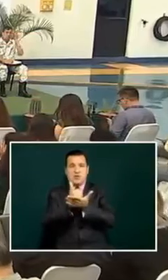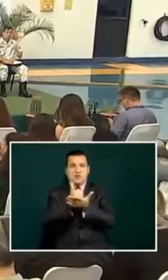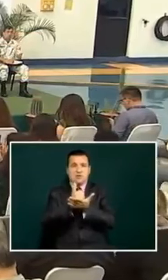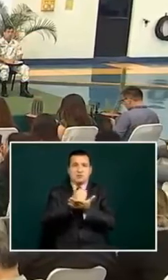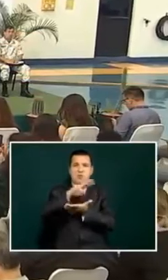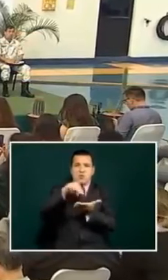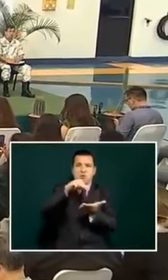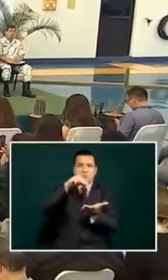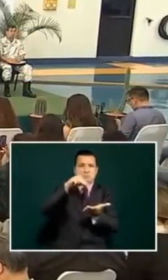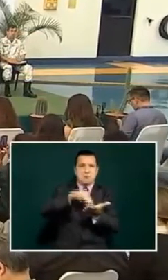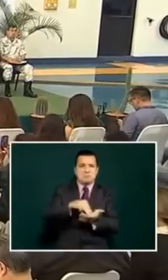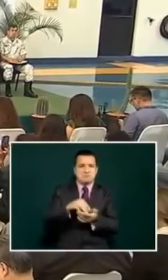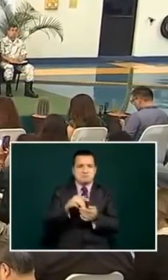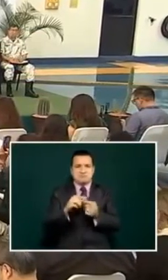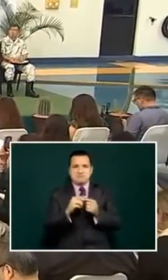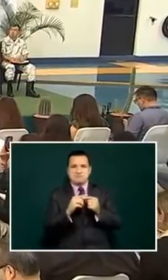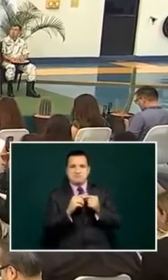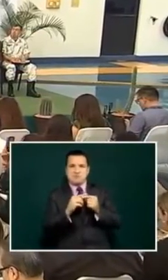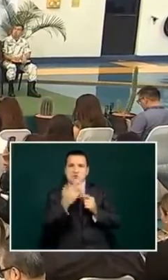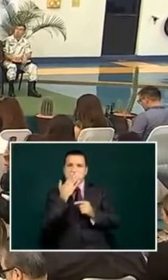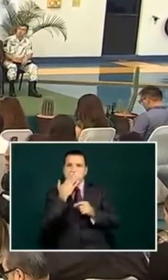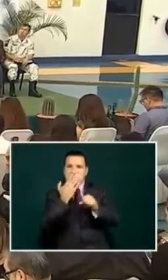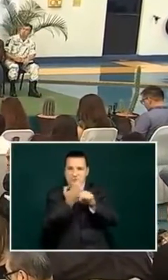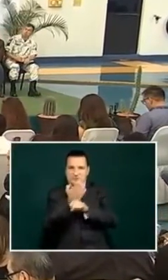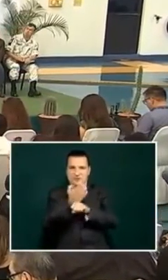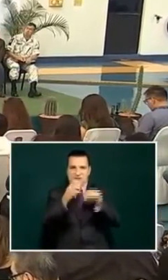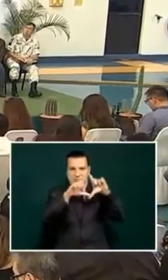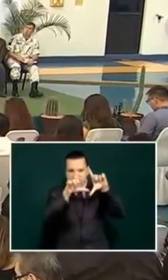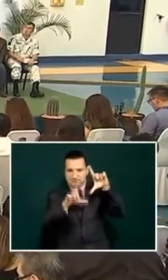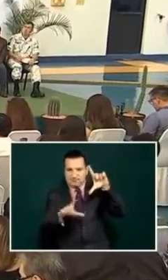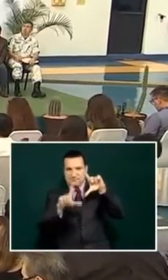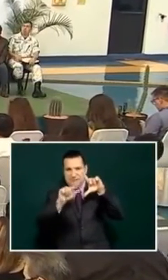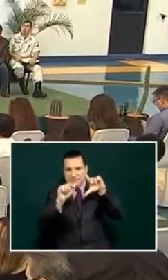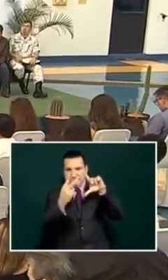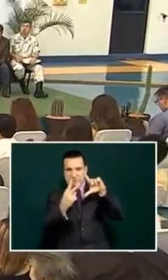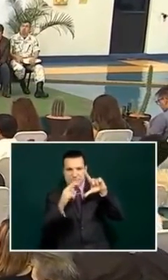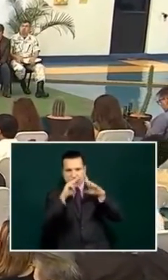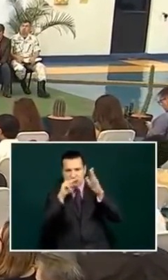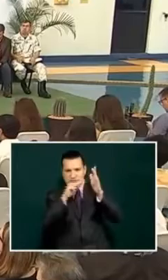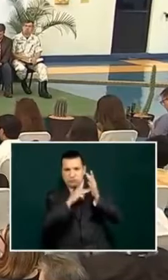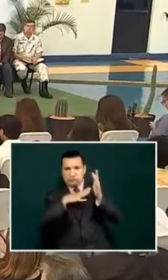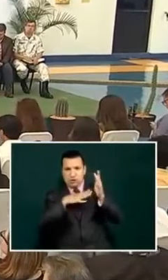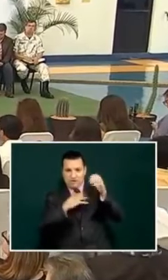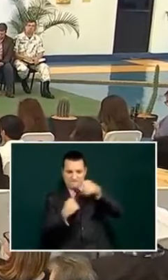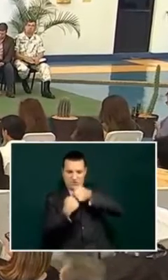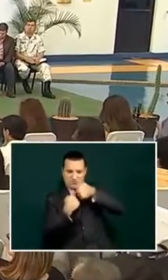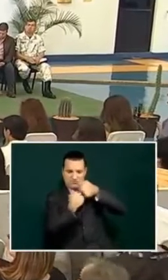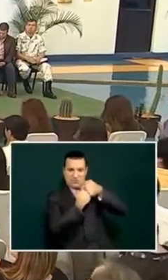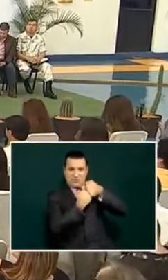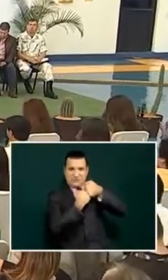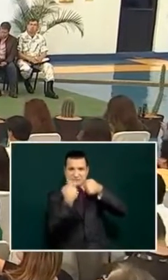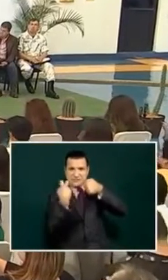because in the cities and municipalities of sonora in the um